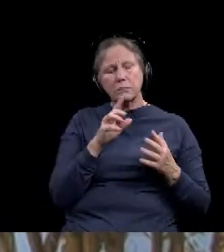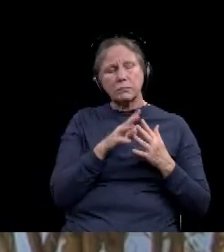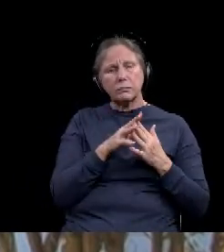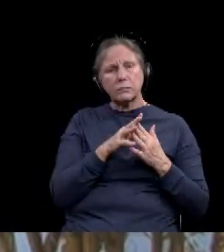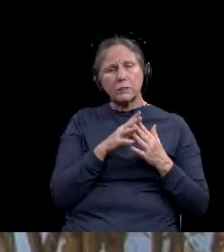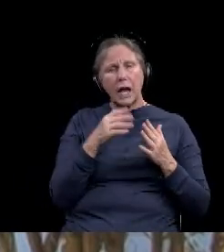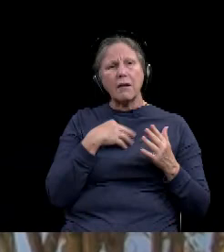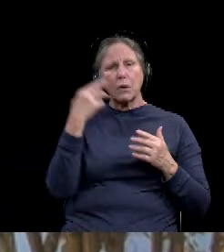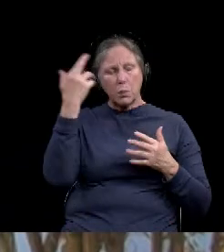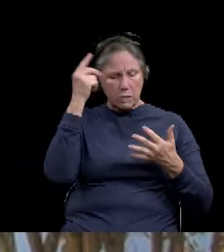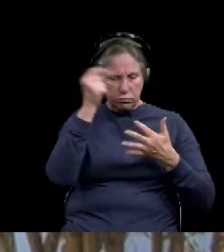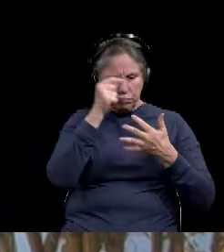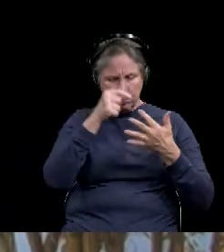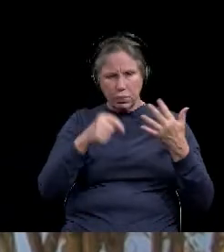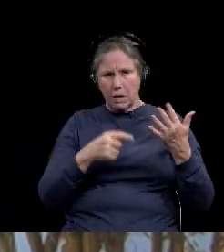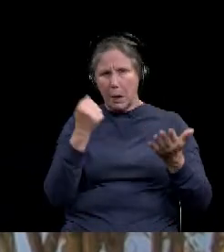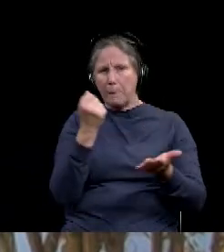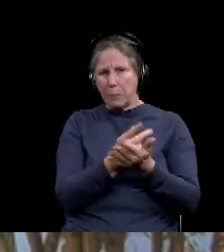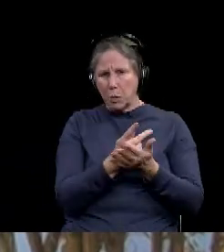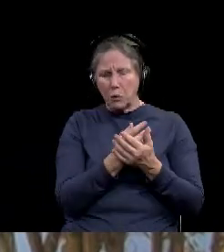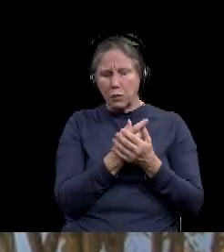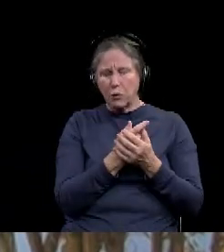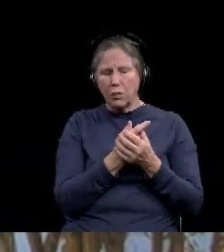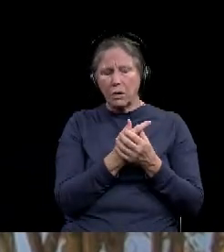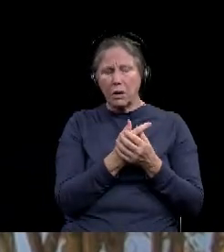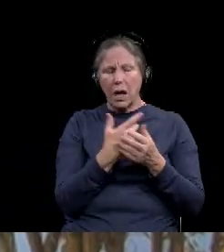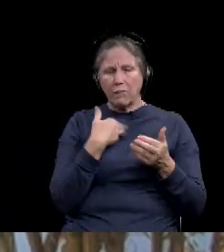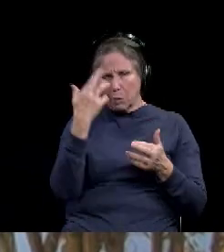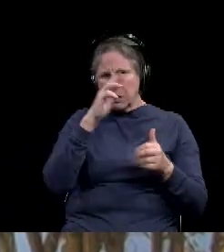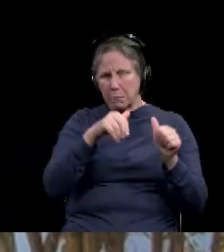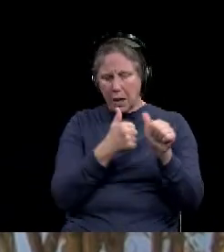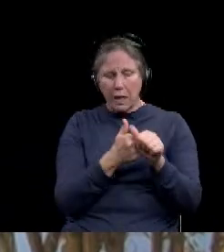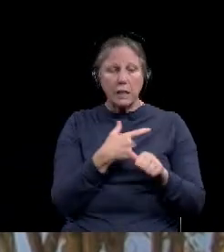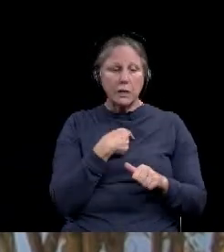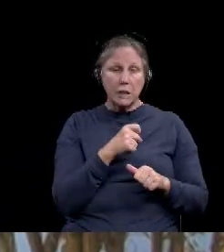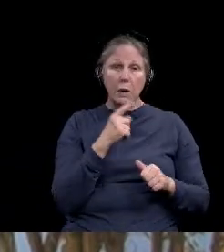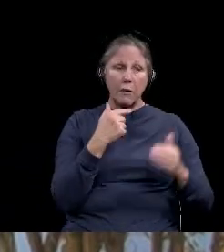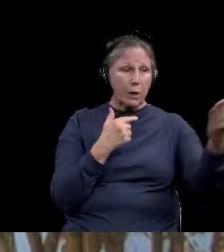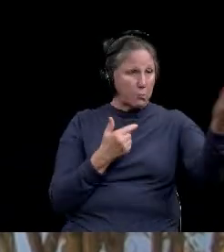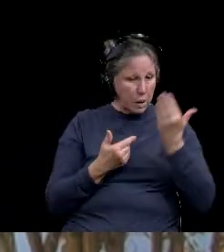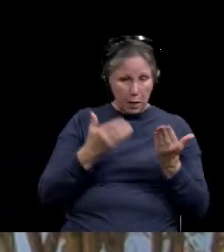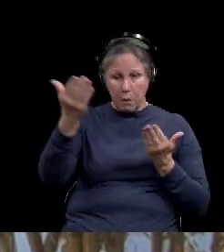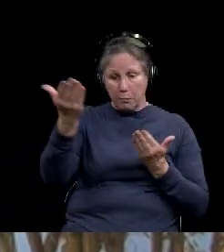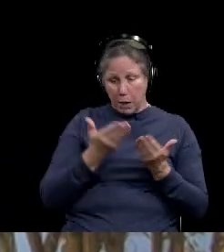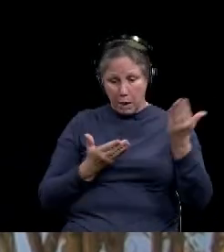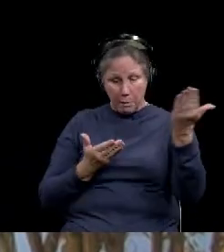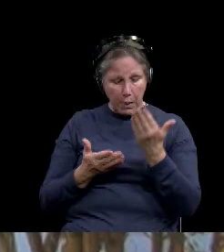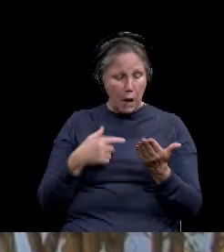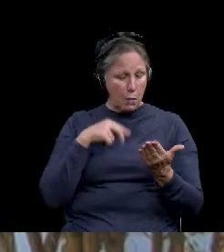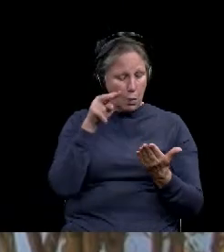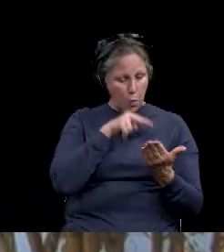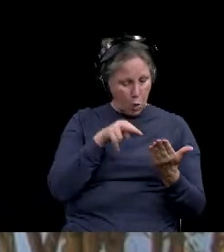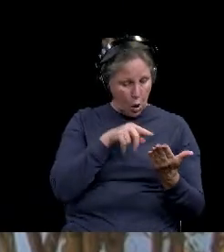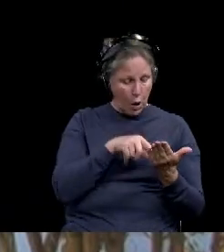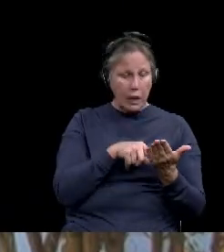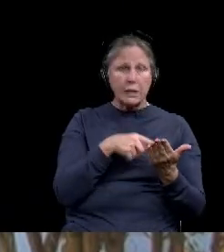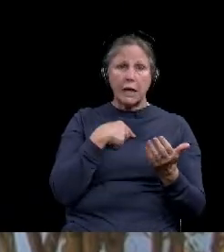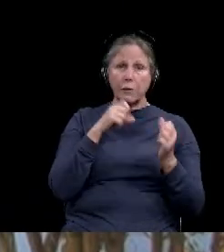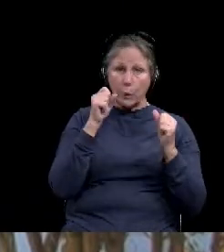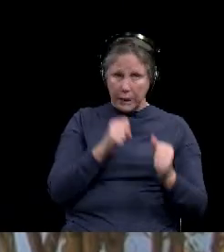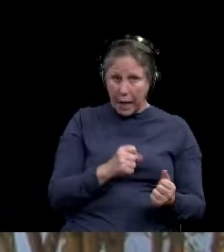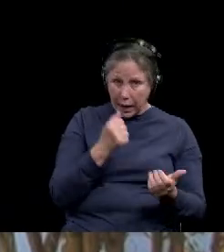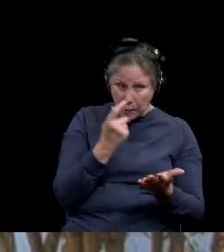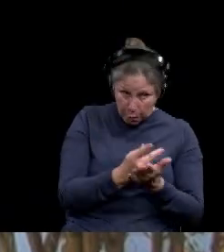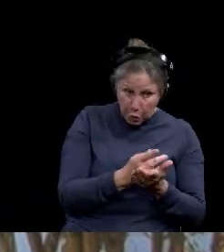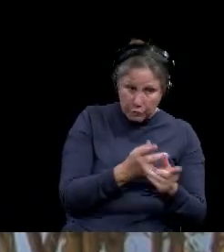other reasons to think about approving them. Um, so we will continue to look at those as we go into the fall and see if there are things that we can't approve